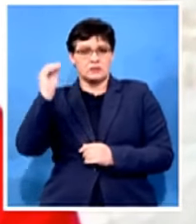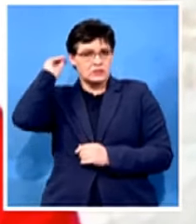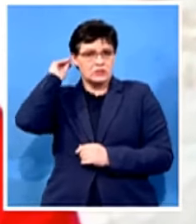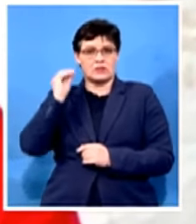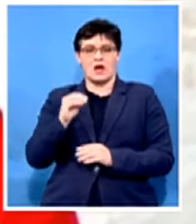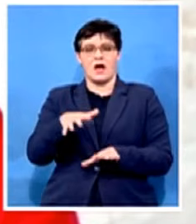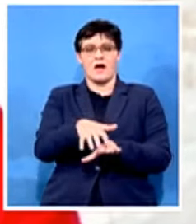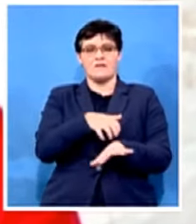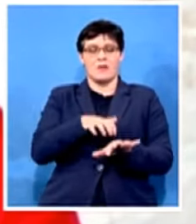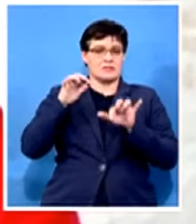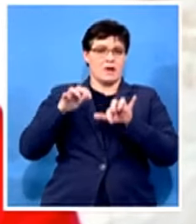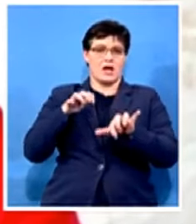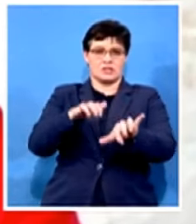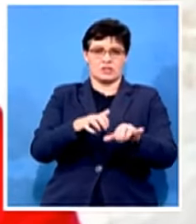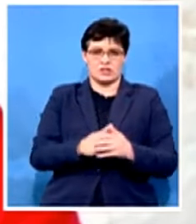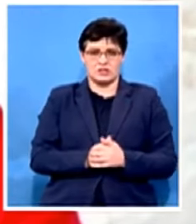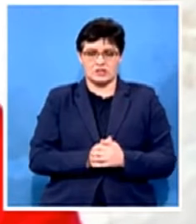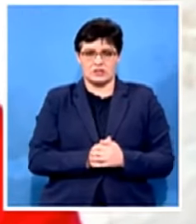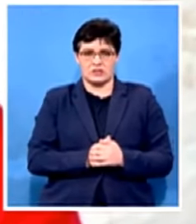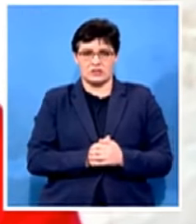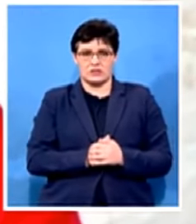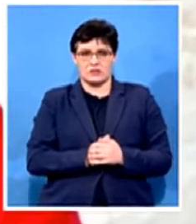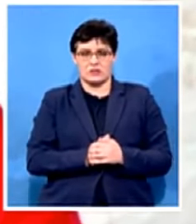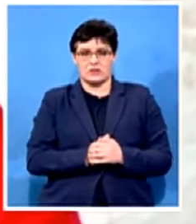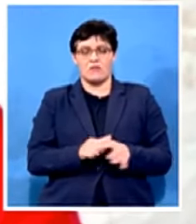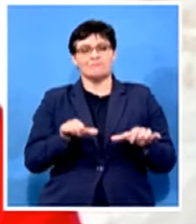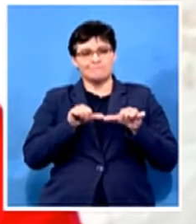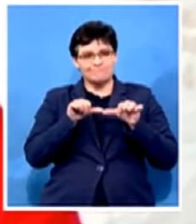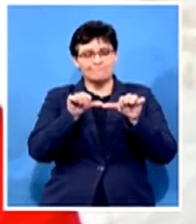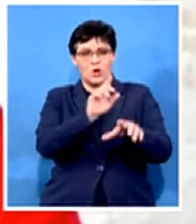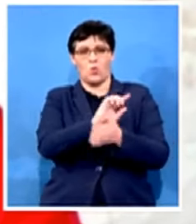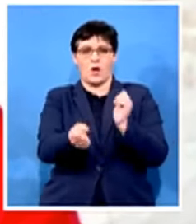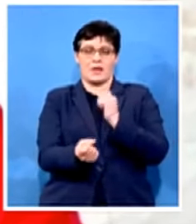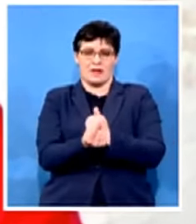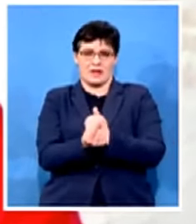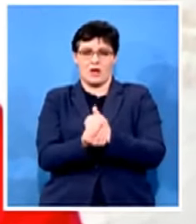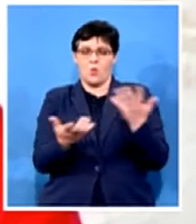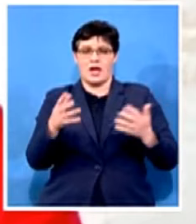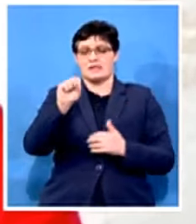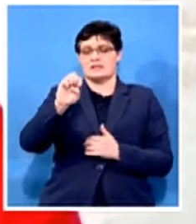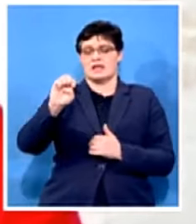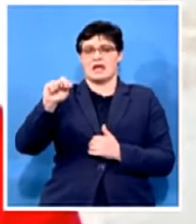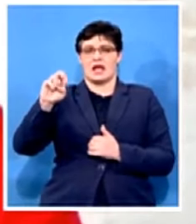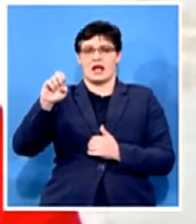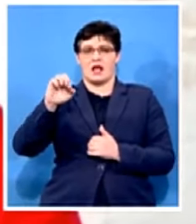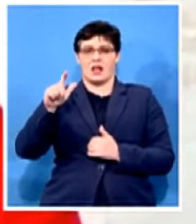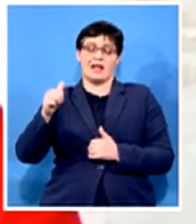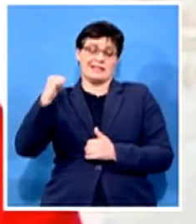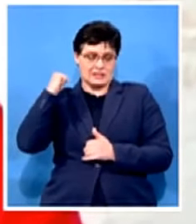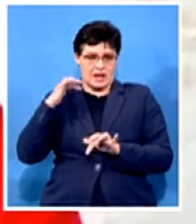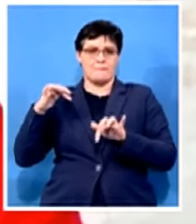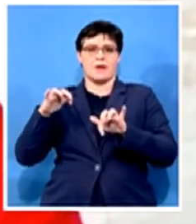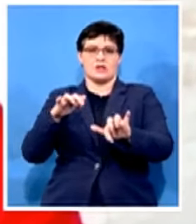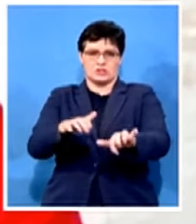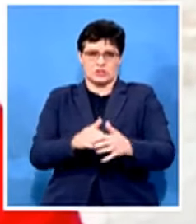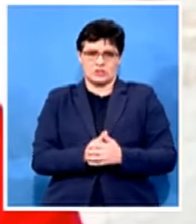a you know a continuation of what happened in senegal where farmers marched yesterday going to union buildings under the the